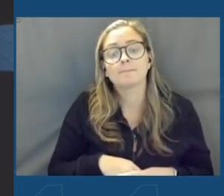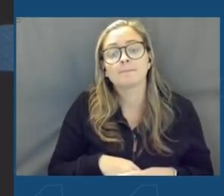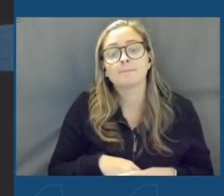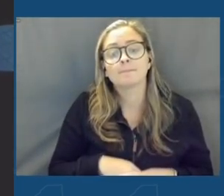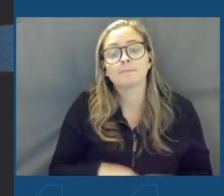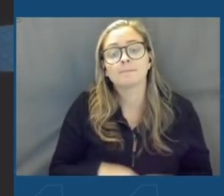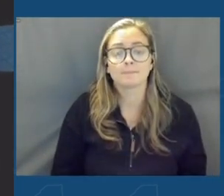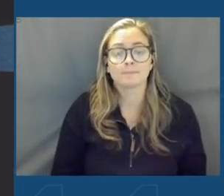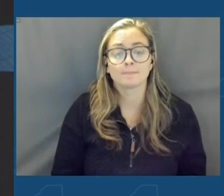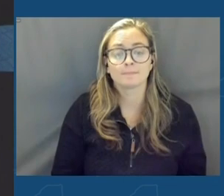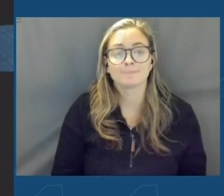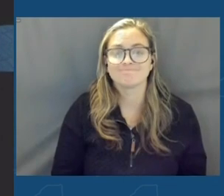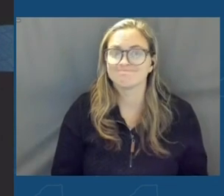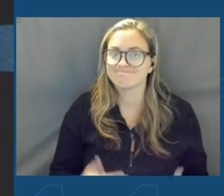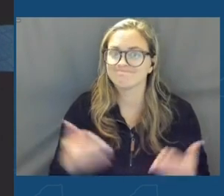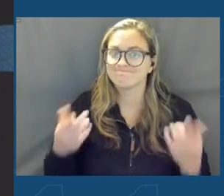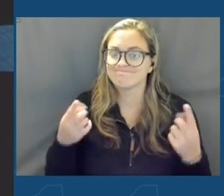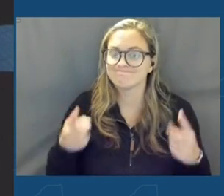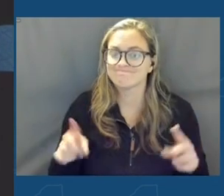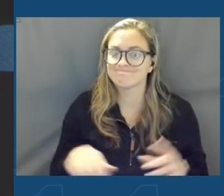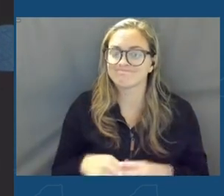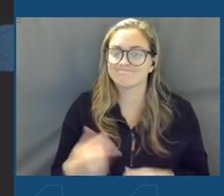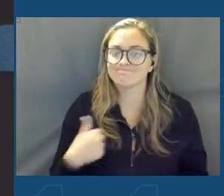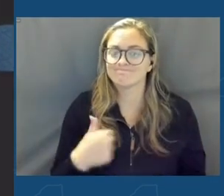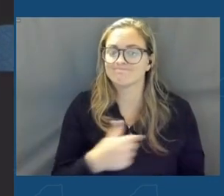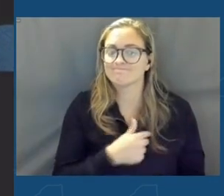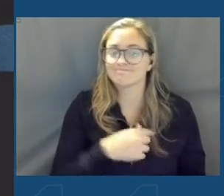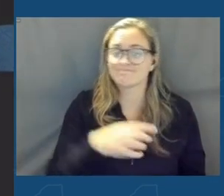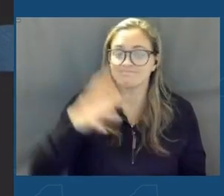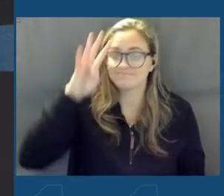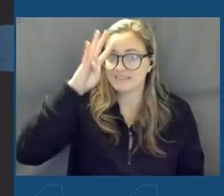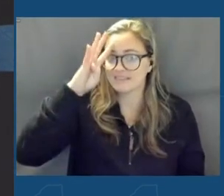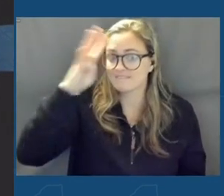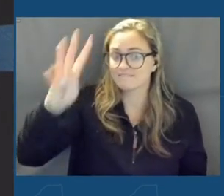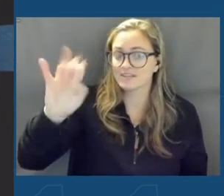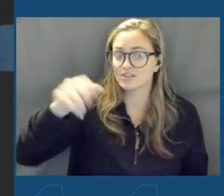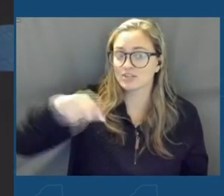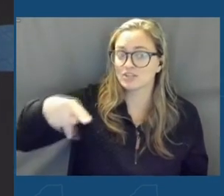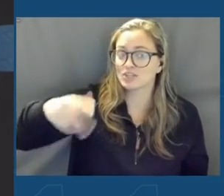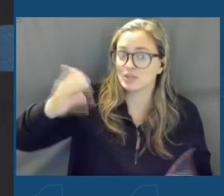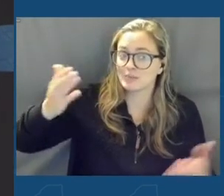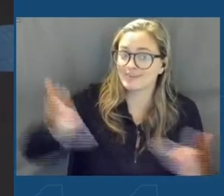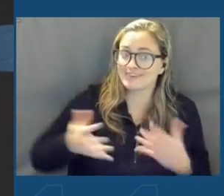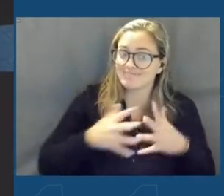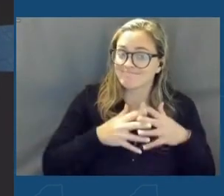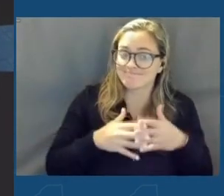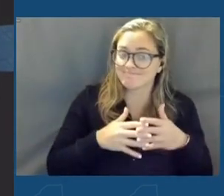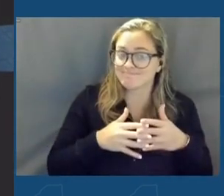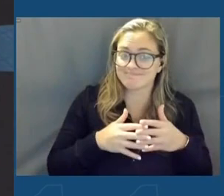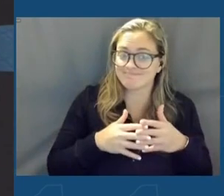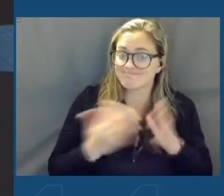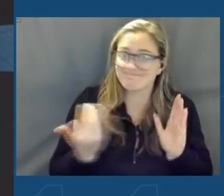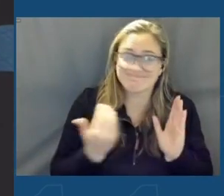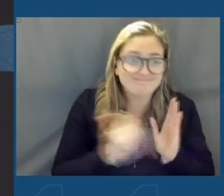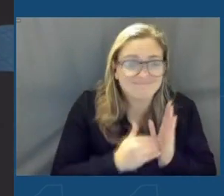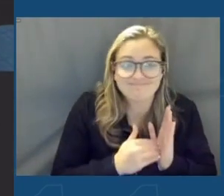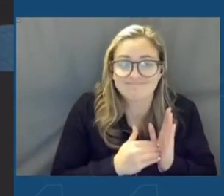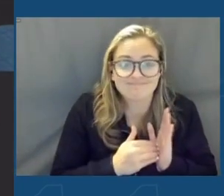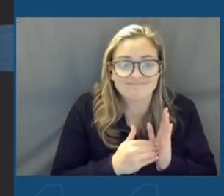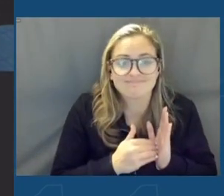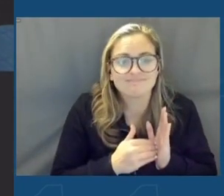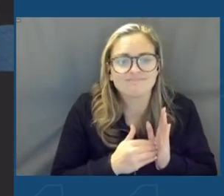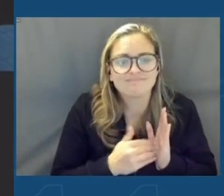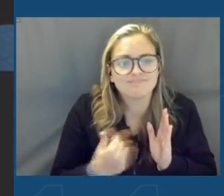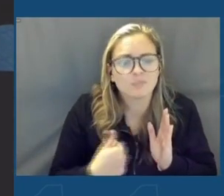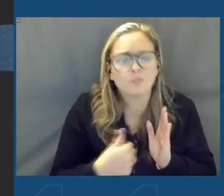here we go. We invented the chip in America. And once again, we